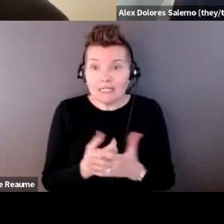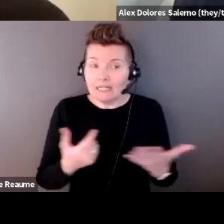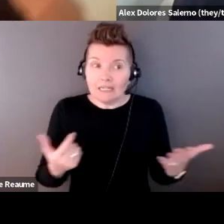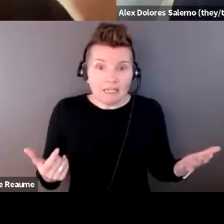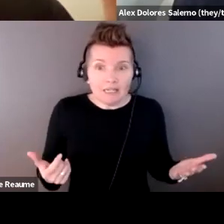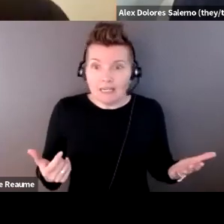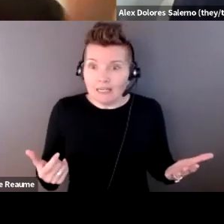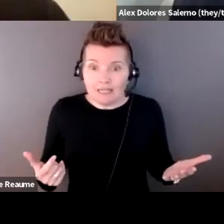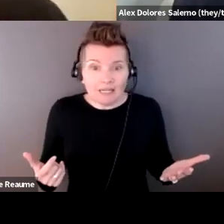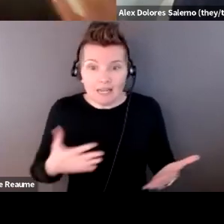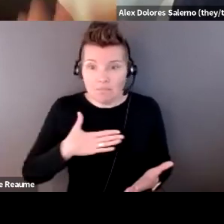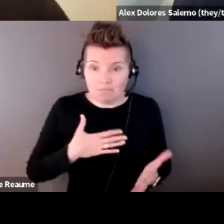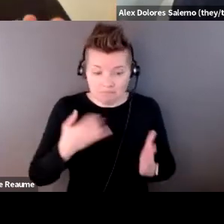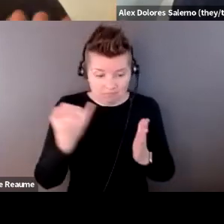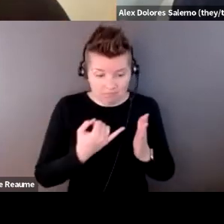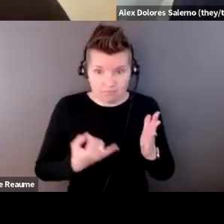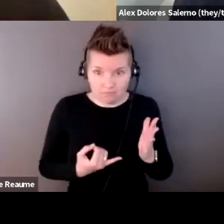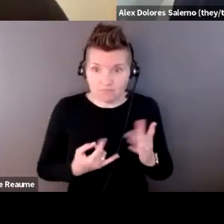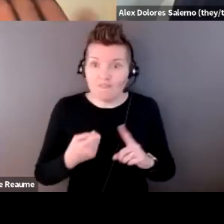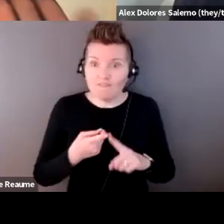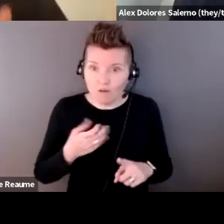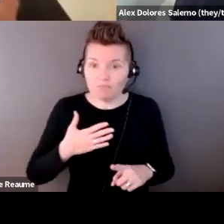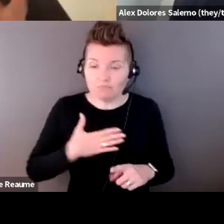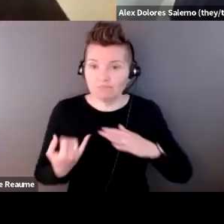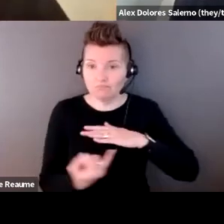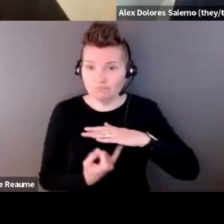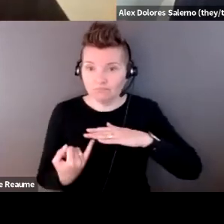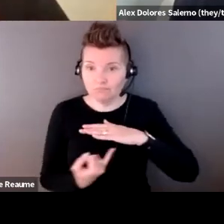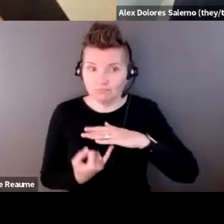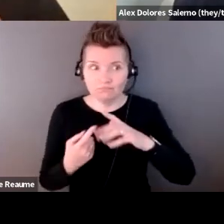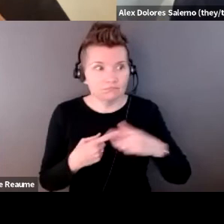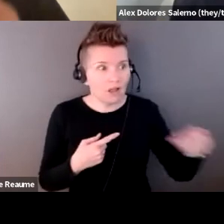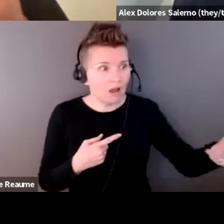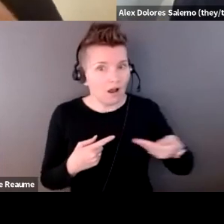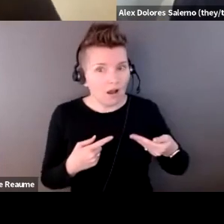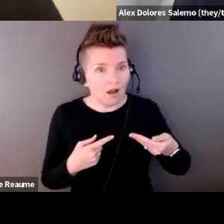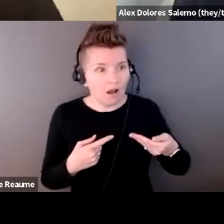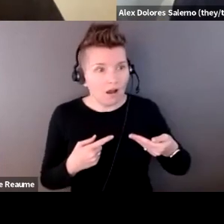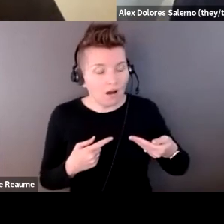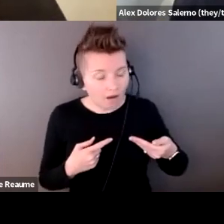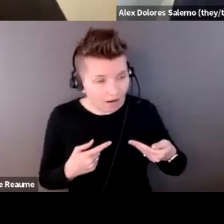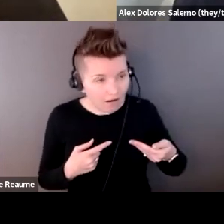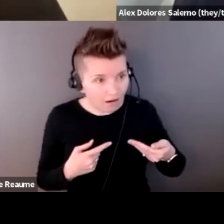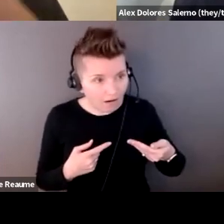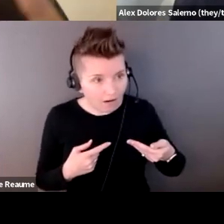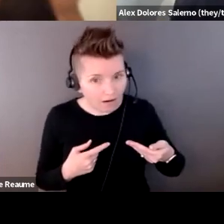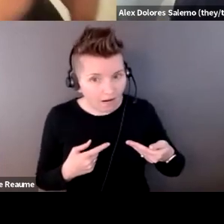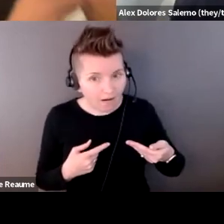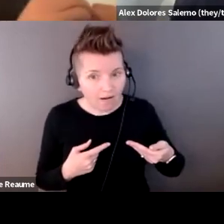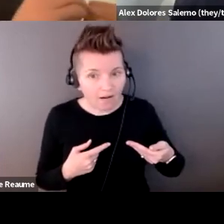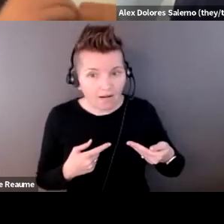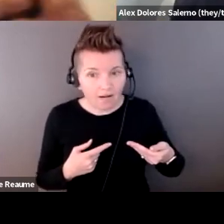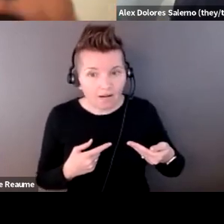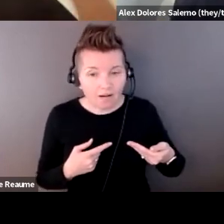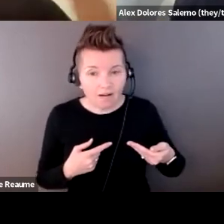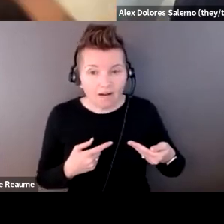Right. Which was informed by the experiences of isolation, but then the ways in which like it was the experience of isolation that made